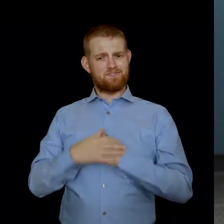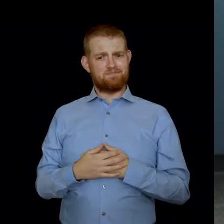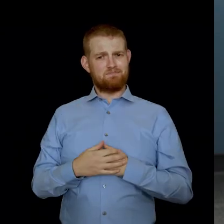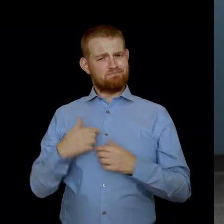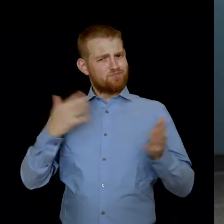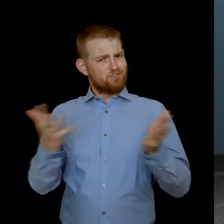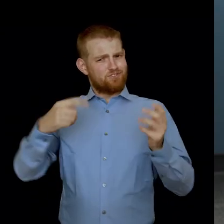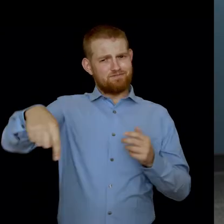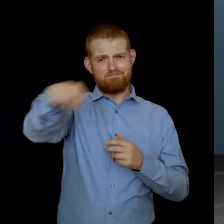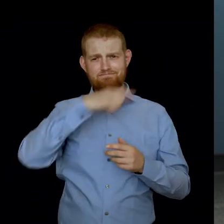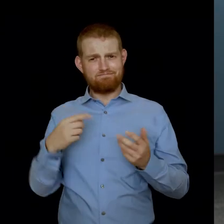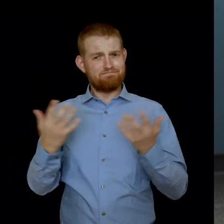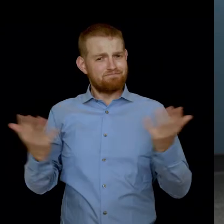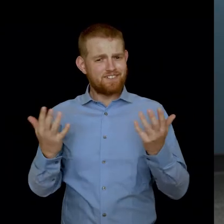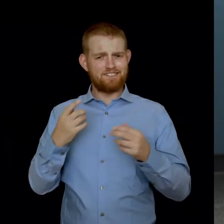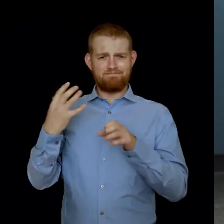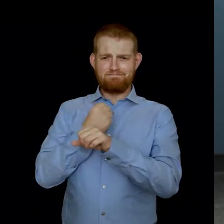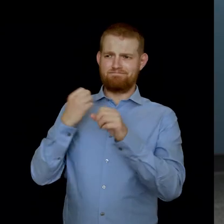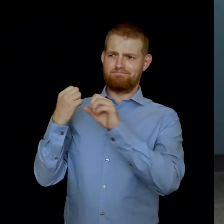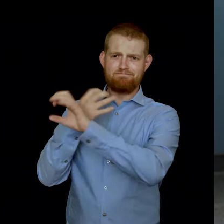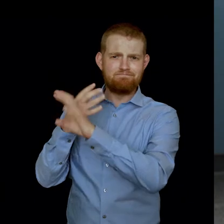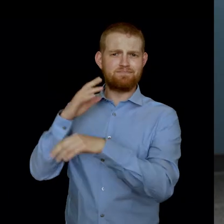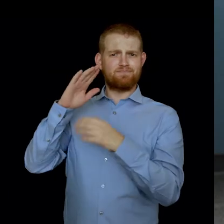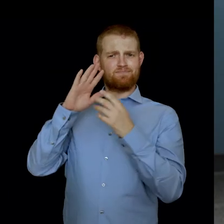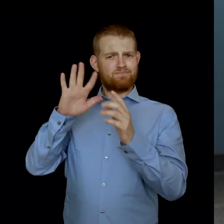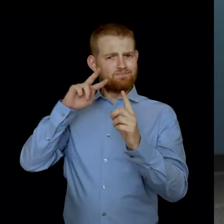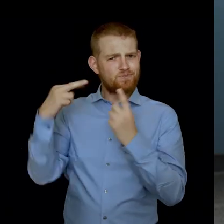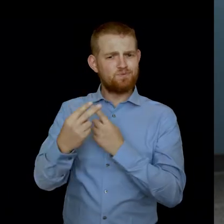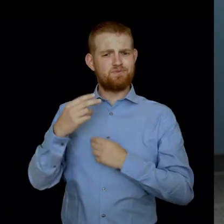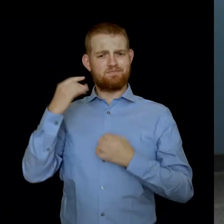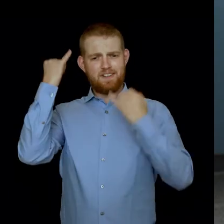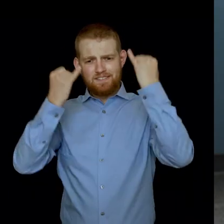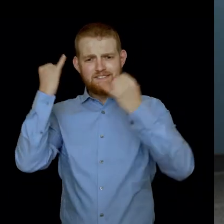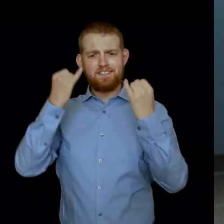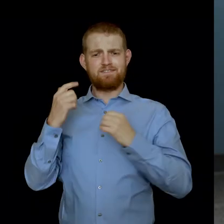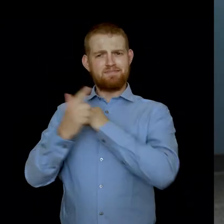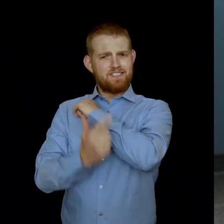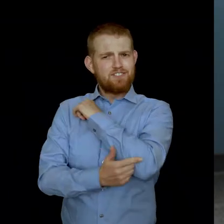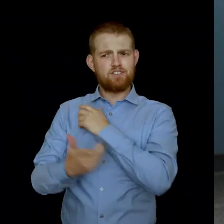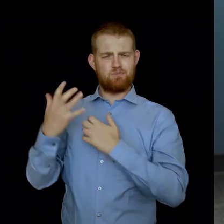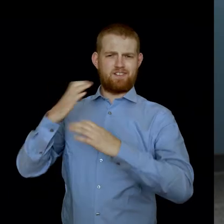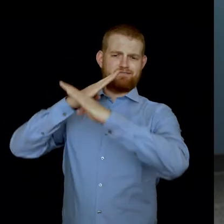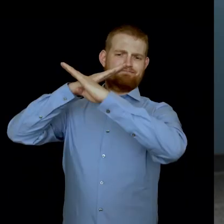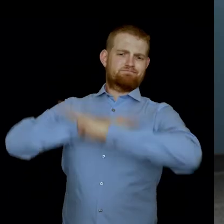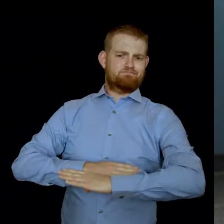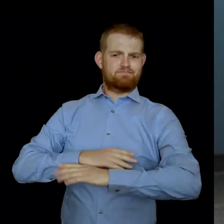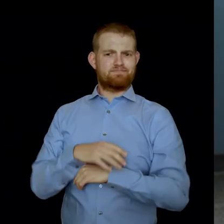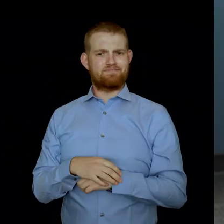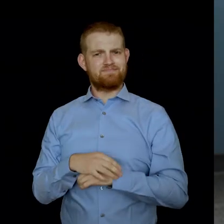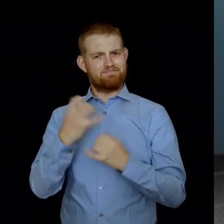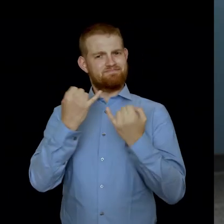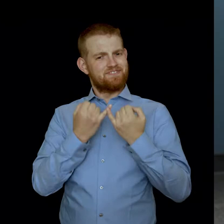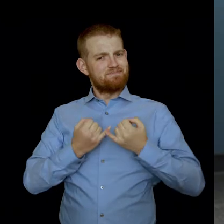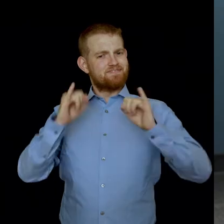and accessible province to share your views about how legislation can help remove barriers and promote the dignity and